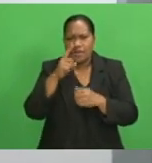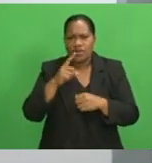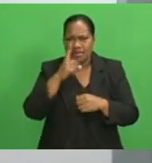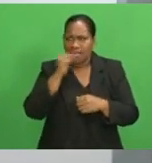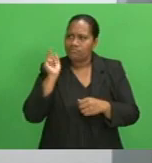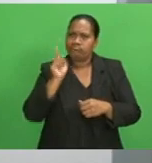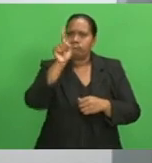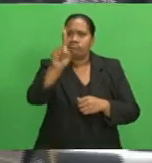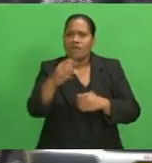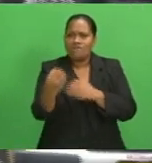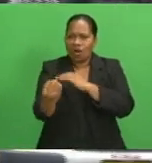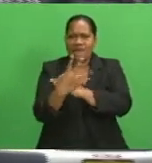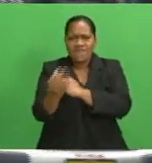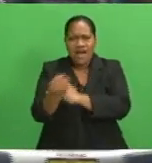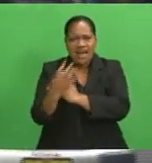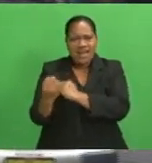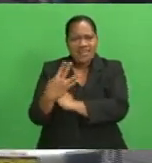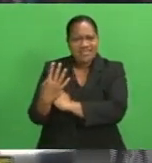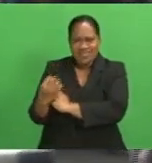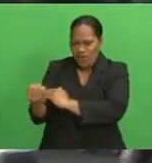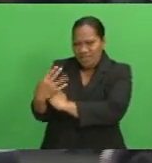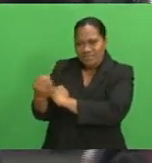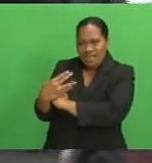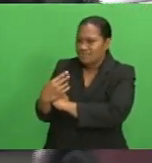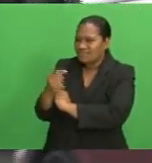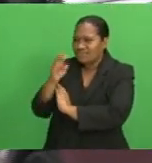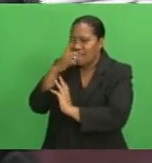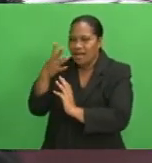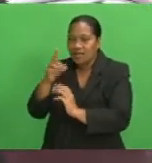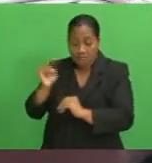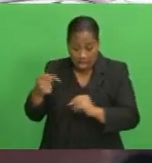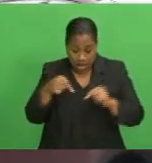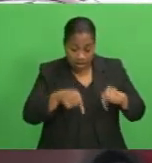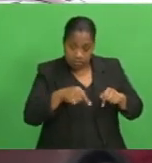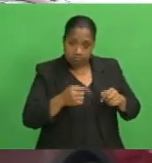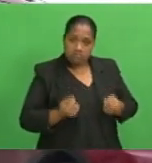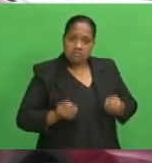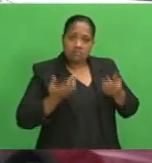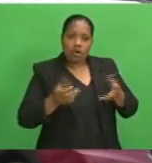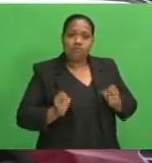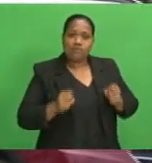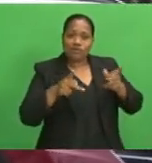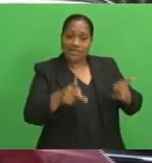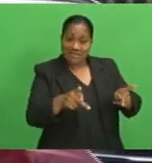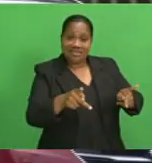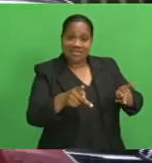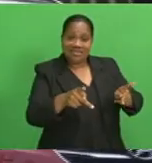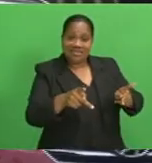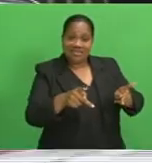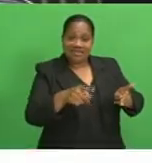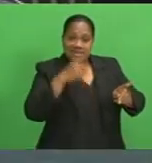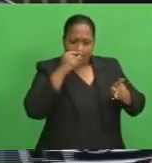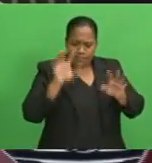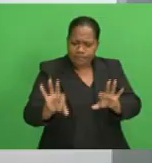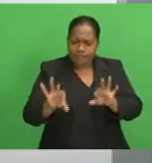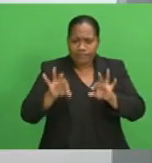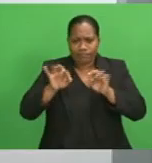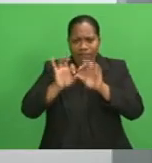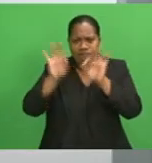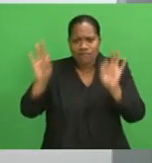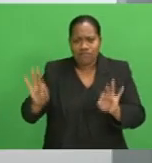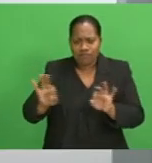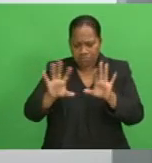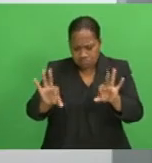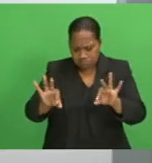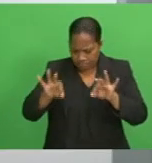you know. And this actually provides that opportunity for the MSMEs to pick up the phone or to dial in somewhere